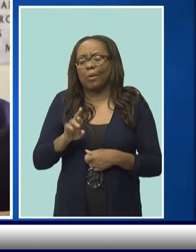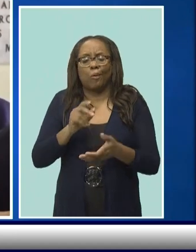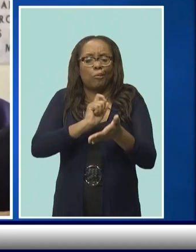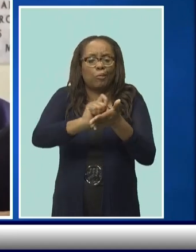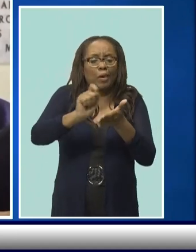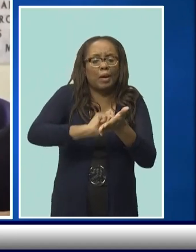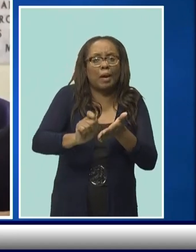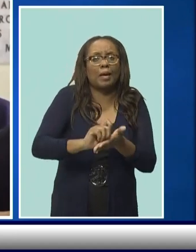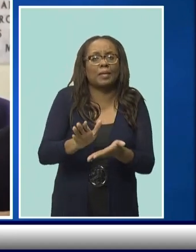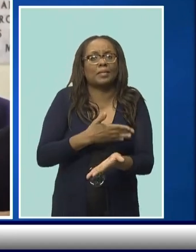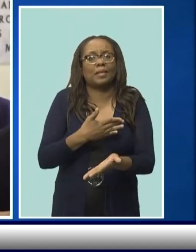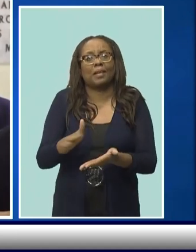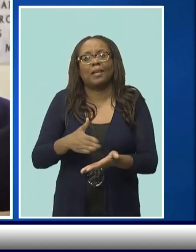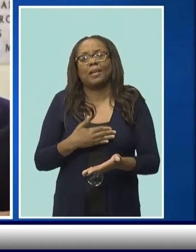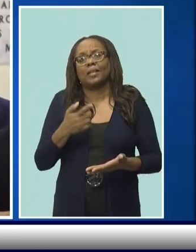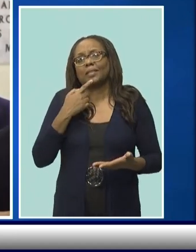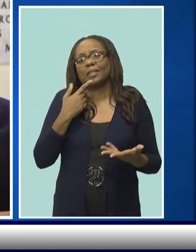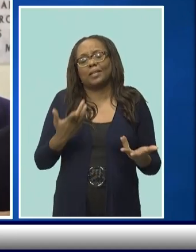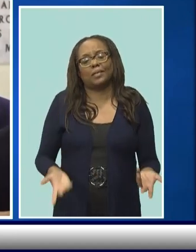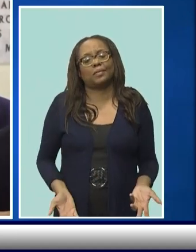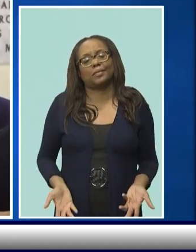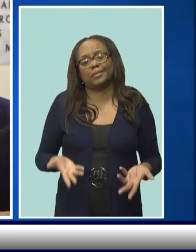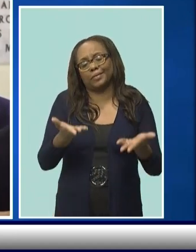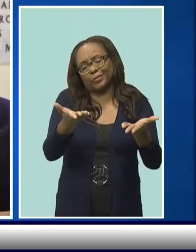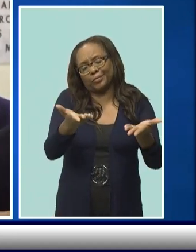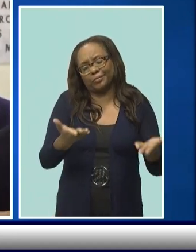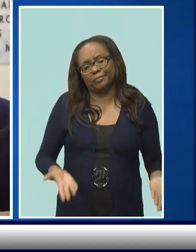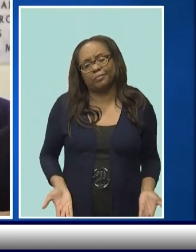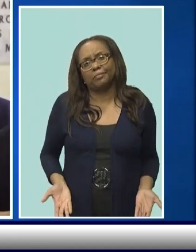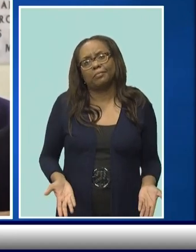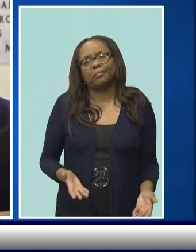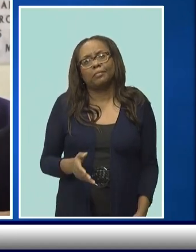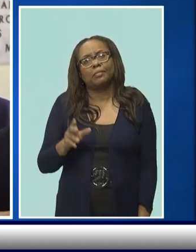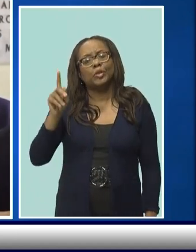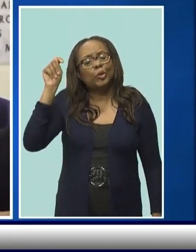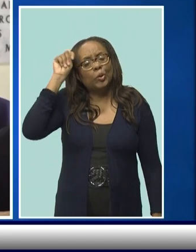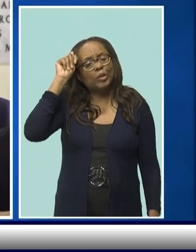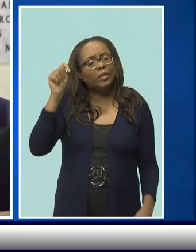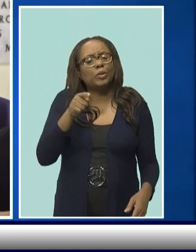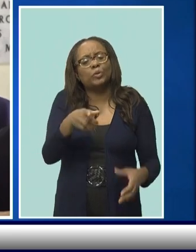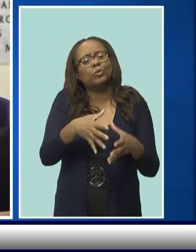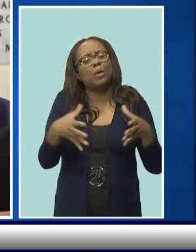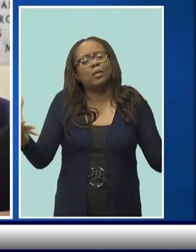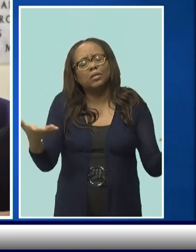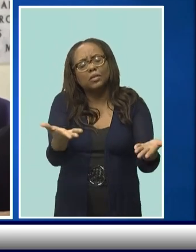all you could really do is say, Tony is too much.